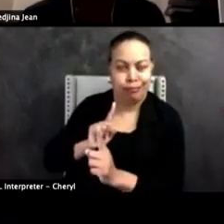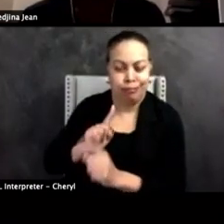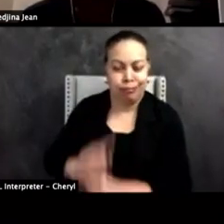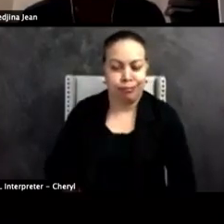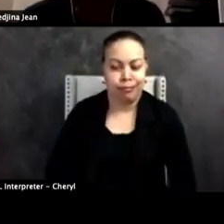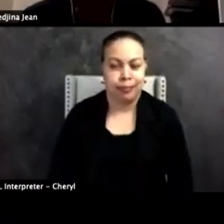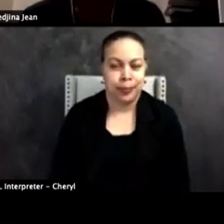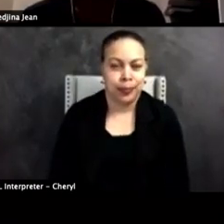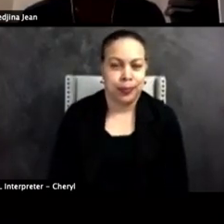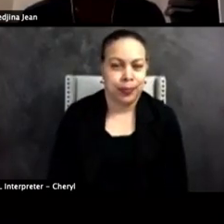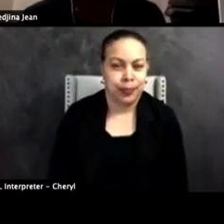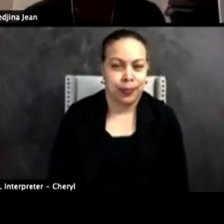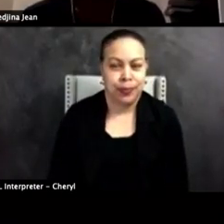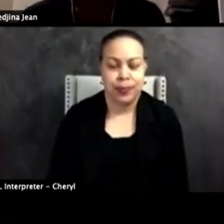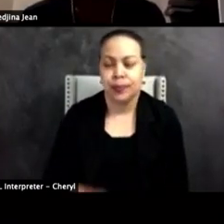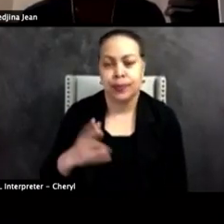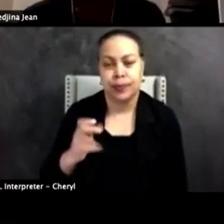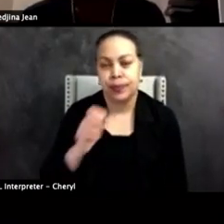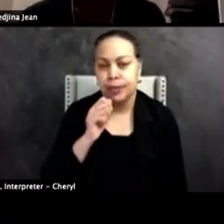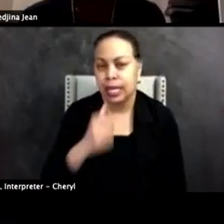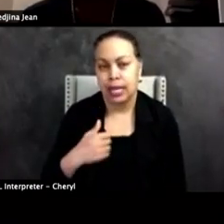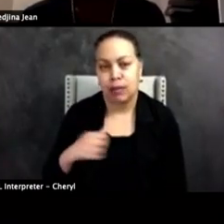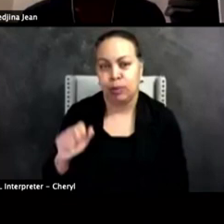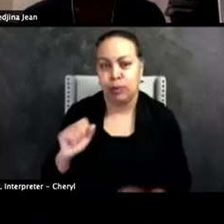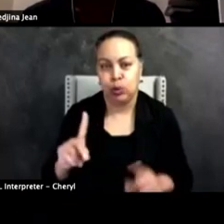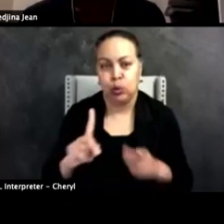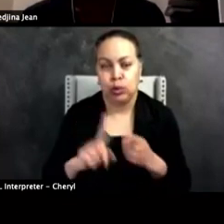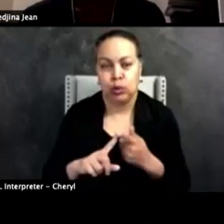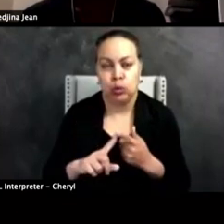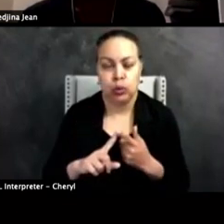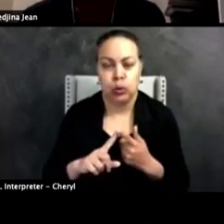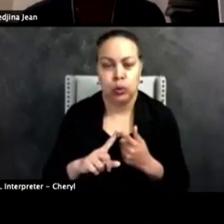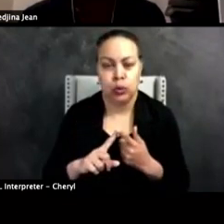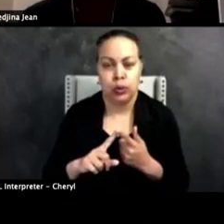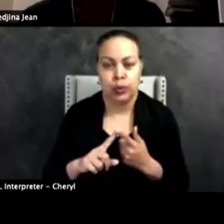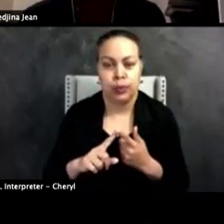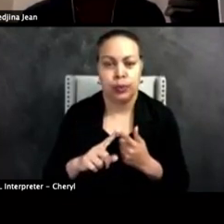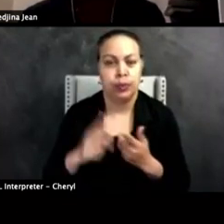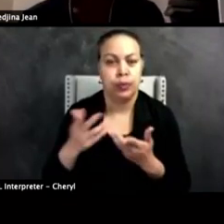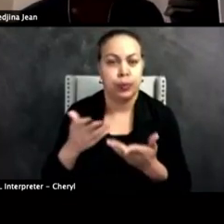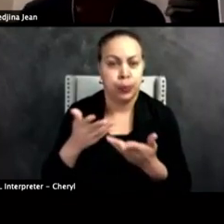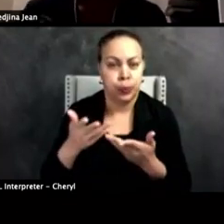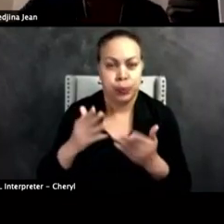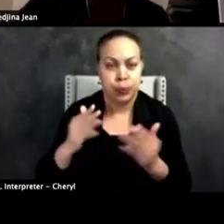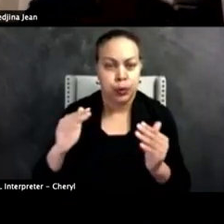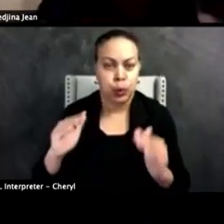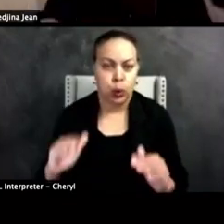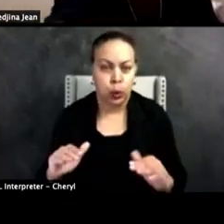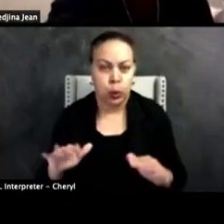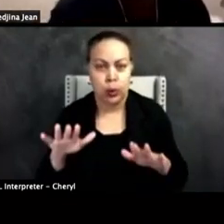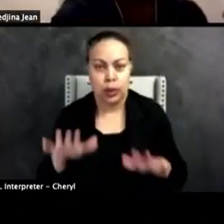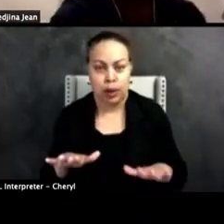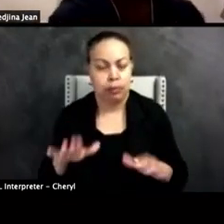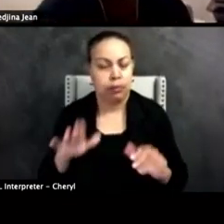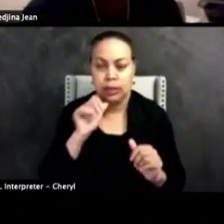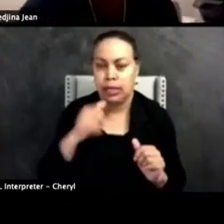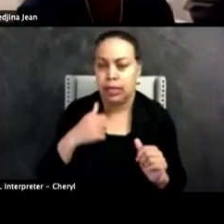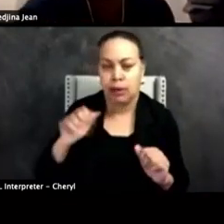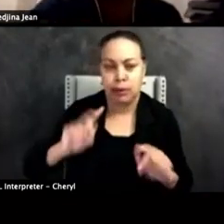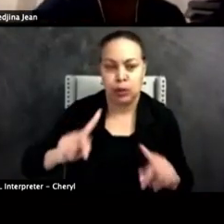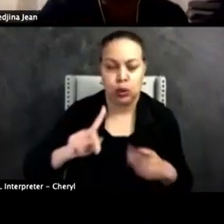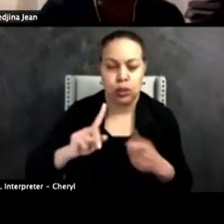He didn't have the opportunity to deescalate. He didn't have the opportunity to